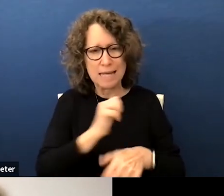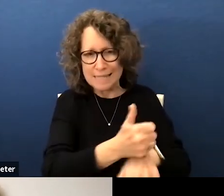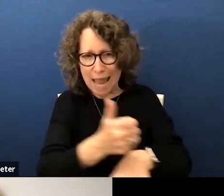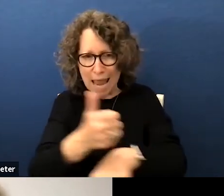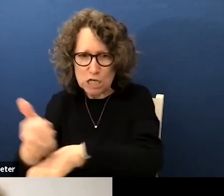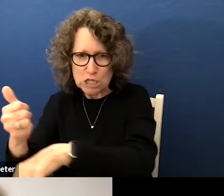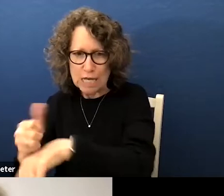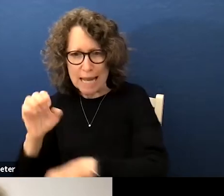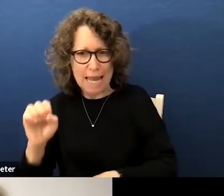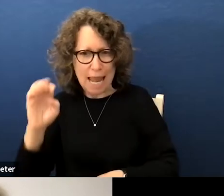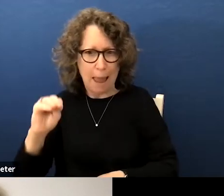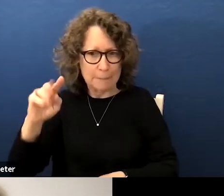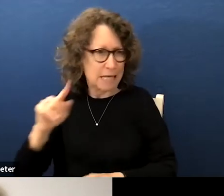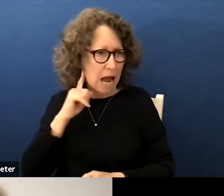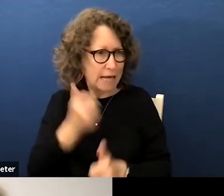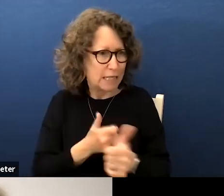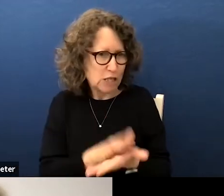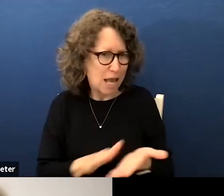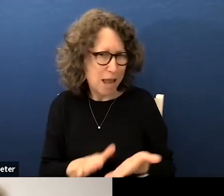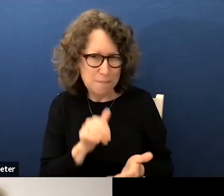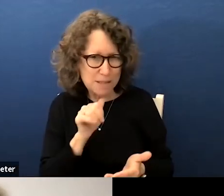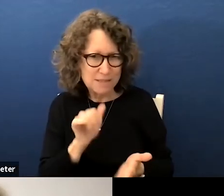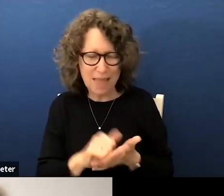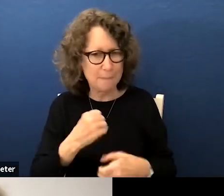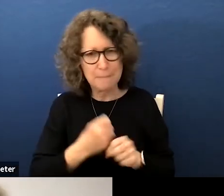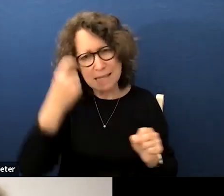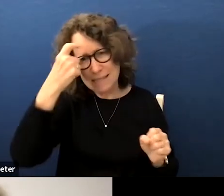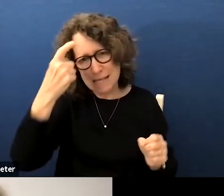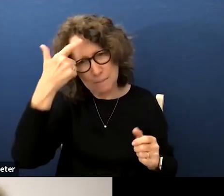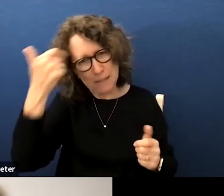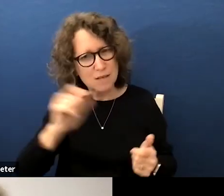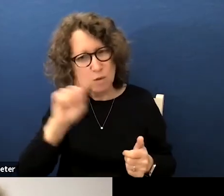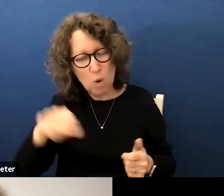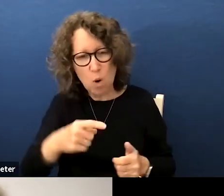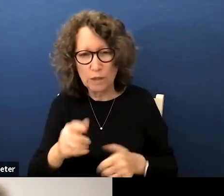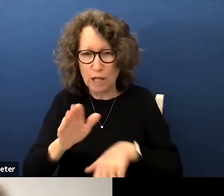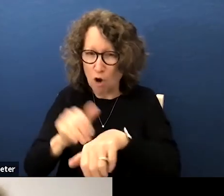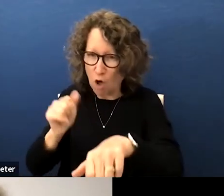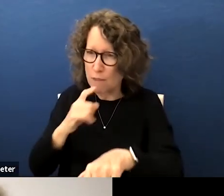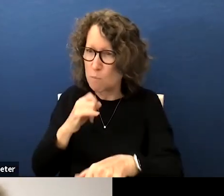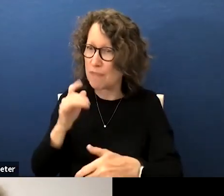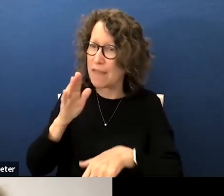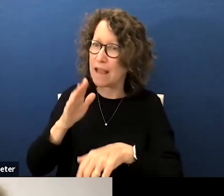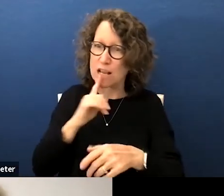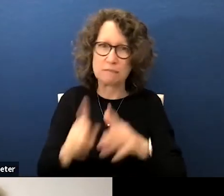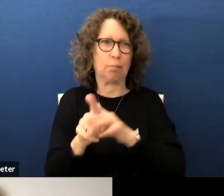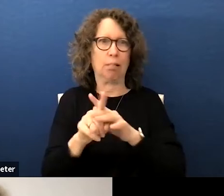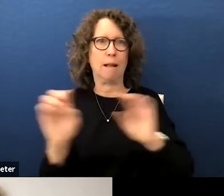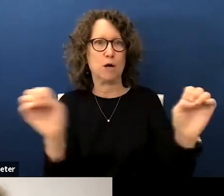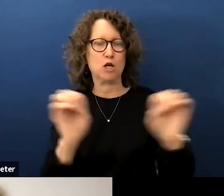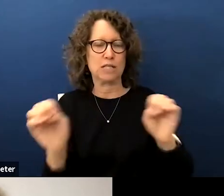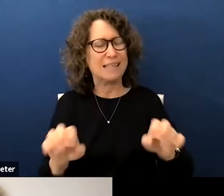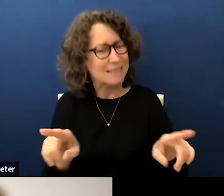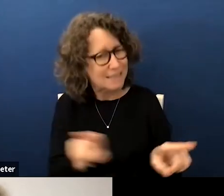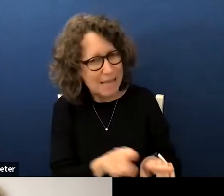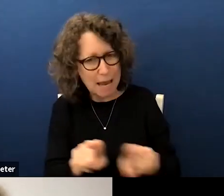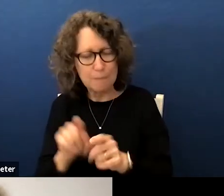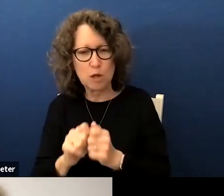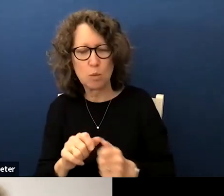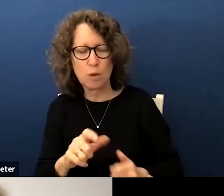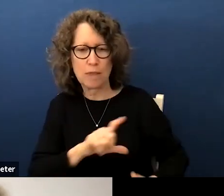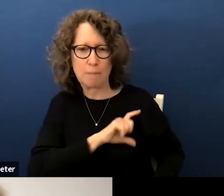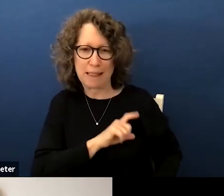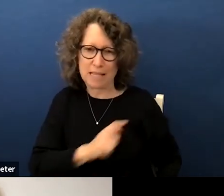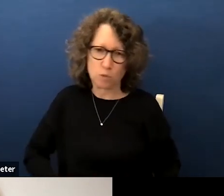emt on campus that does not make sense because you only call them when there is an emergency same with armed police